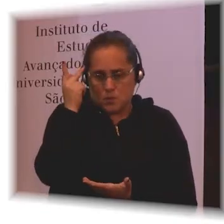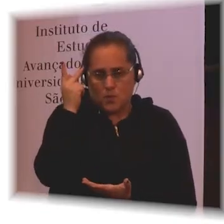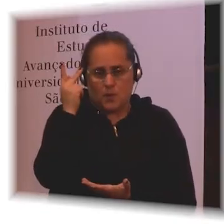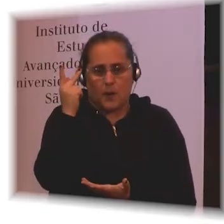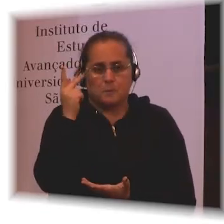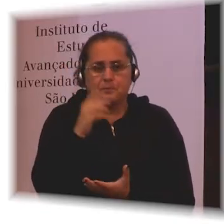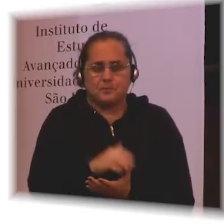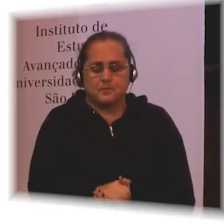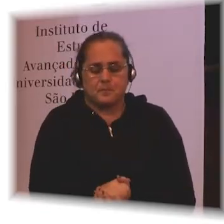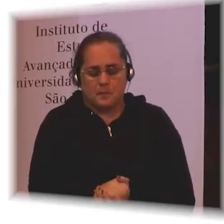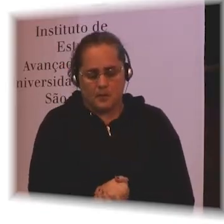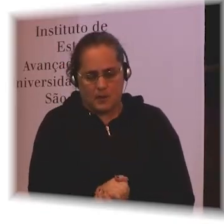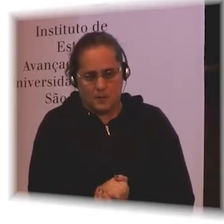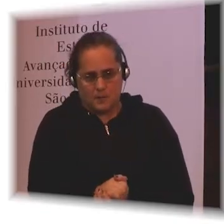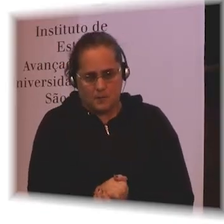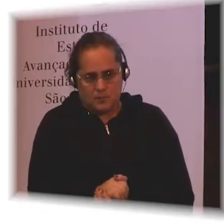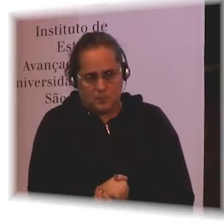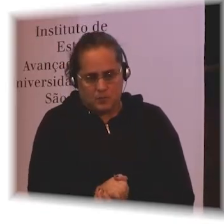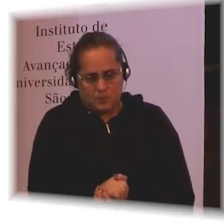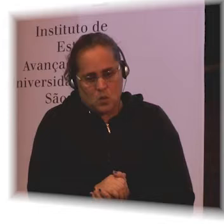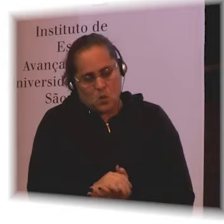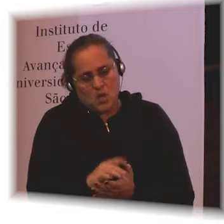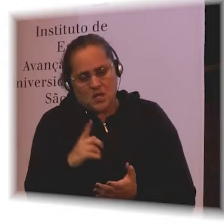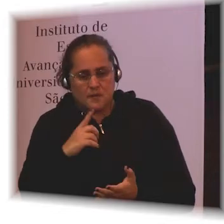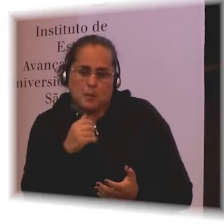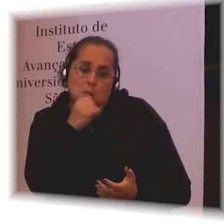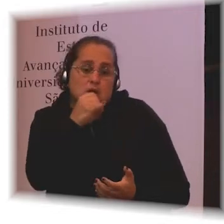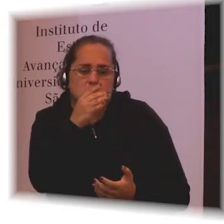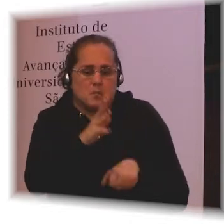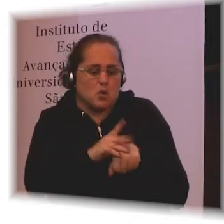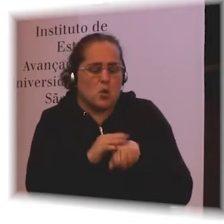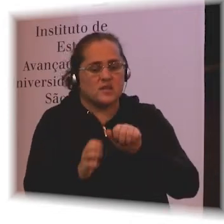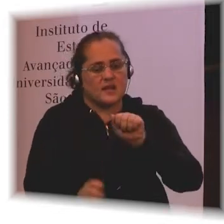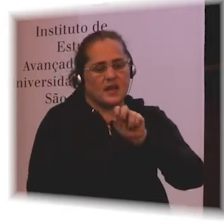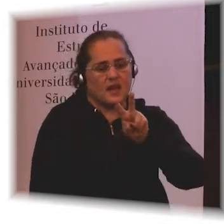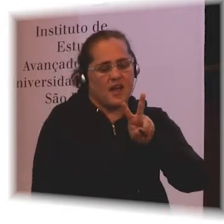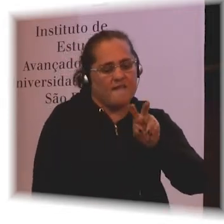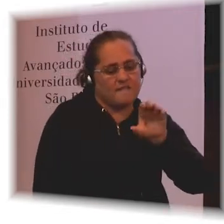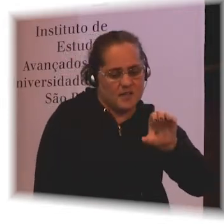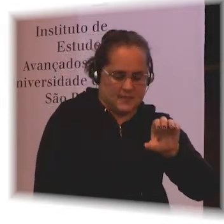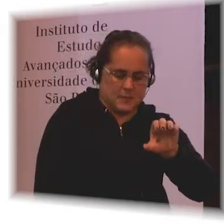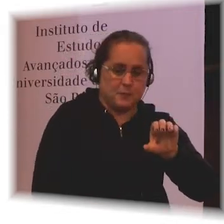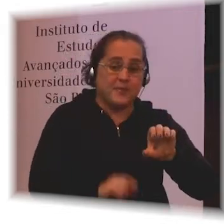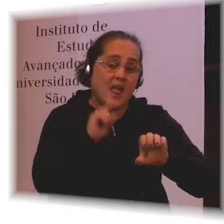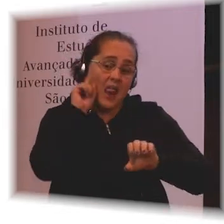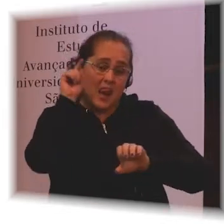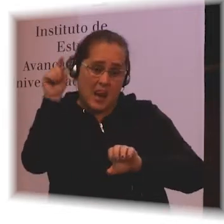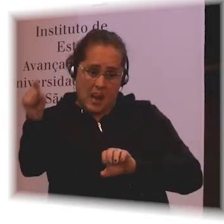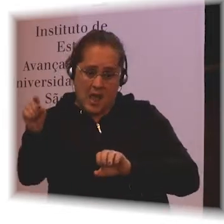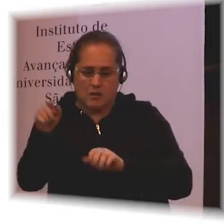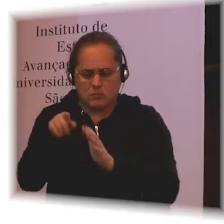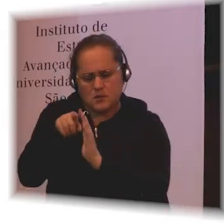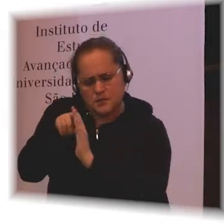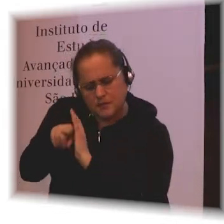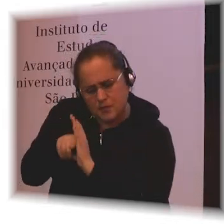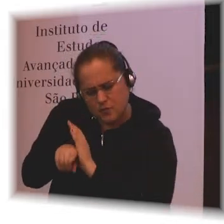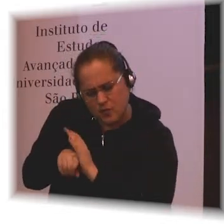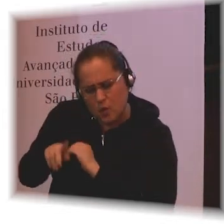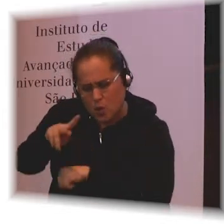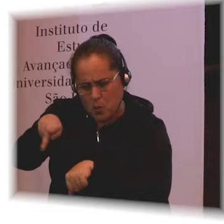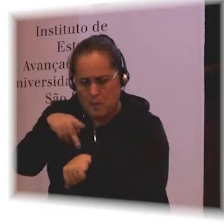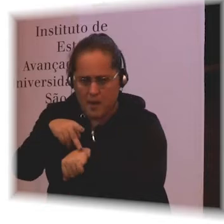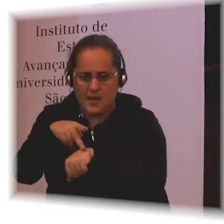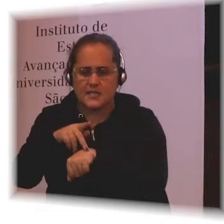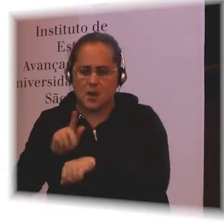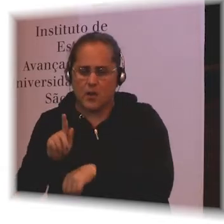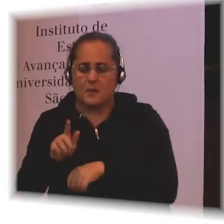So just again for Guatemala, what we found here again was that disability increased strongly with age. So in the older adults it